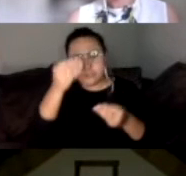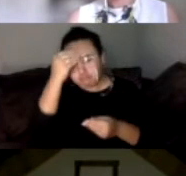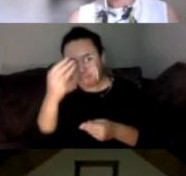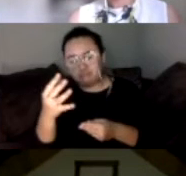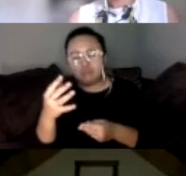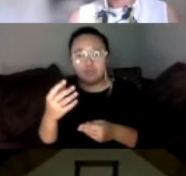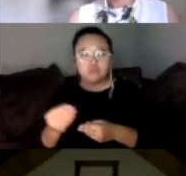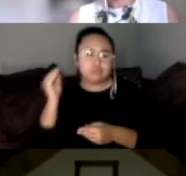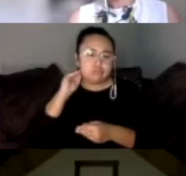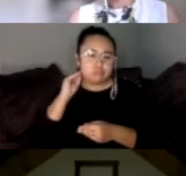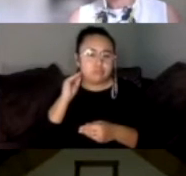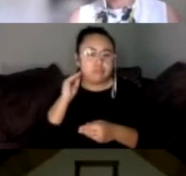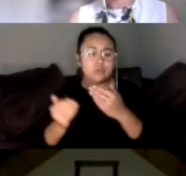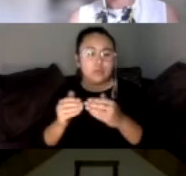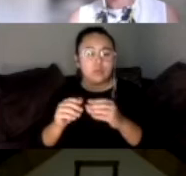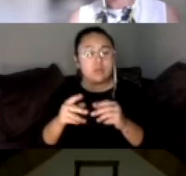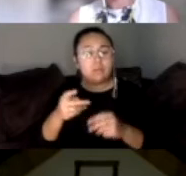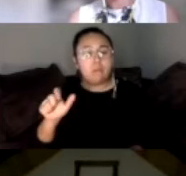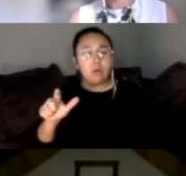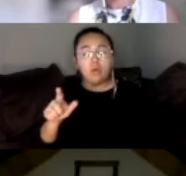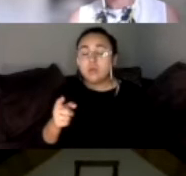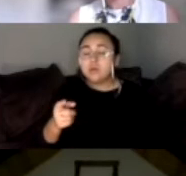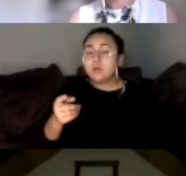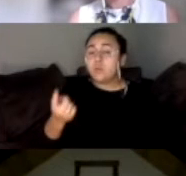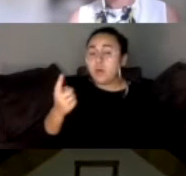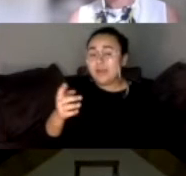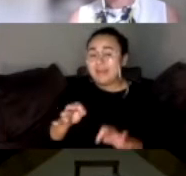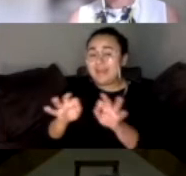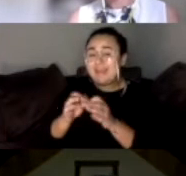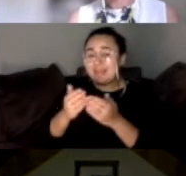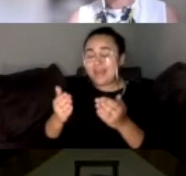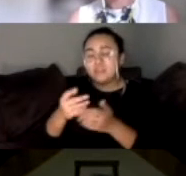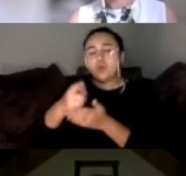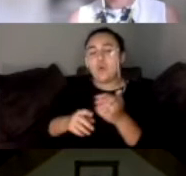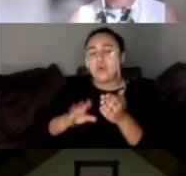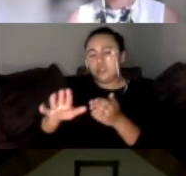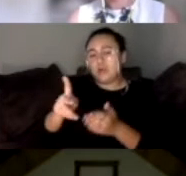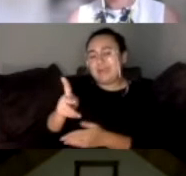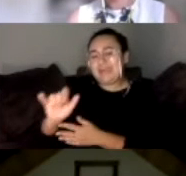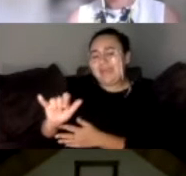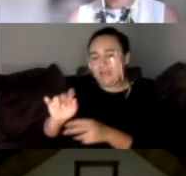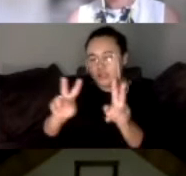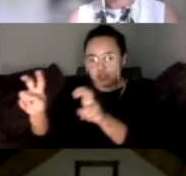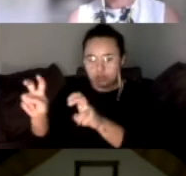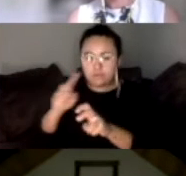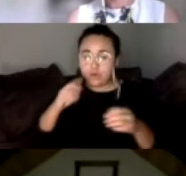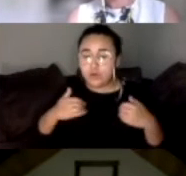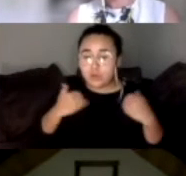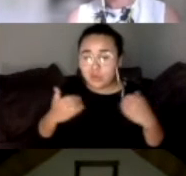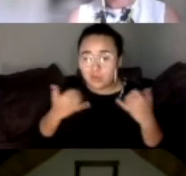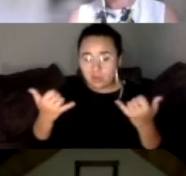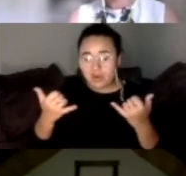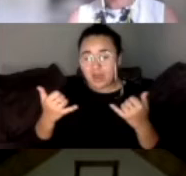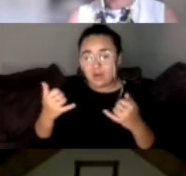Now, one of the key things that we wanted to ask people is, you know, what is your key issue? And so for you, at least at this point, the environment,